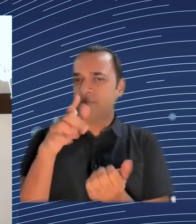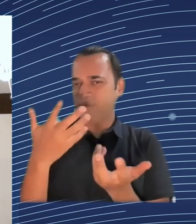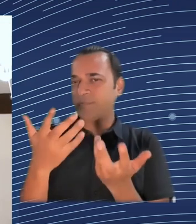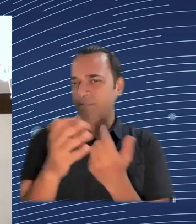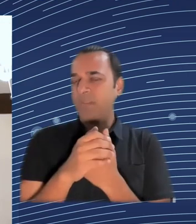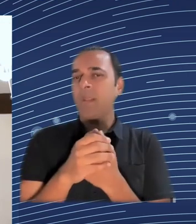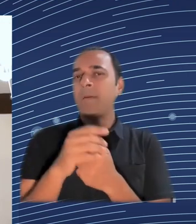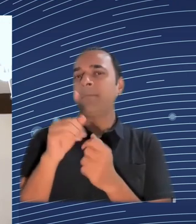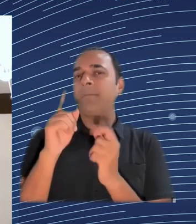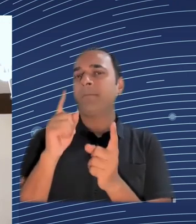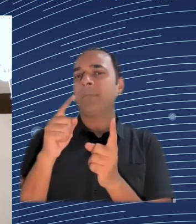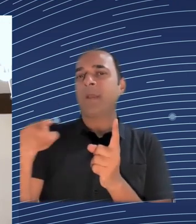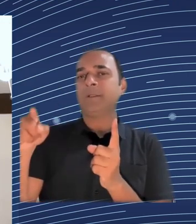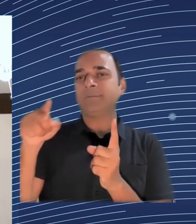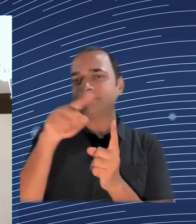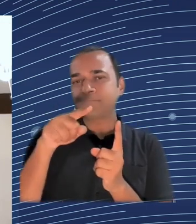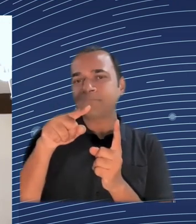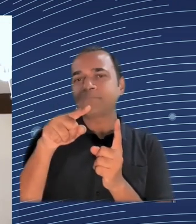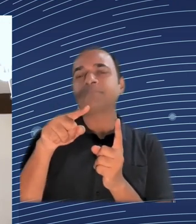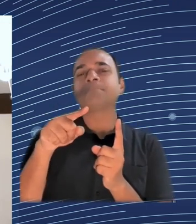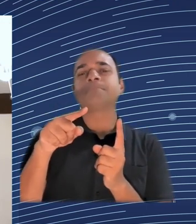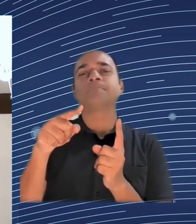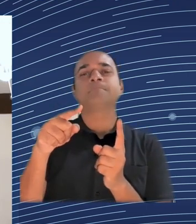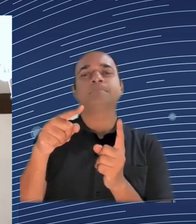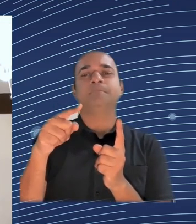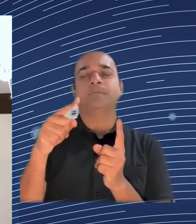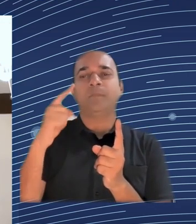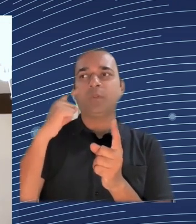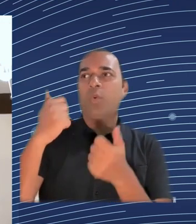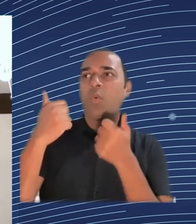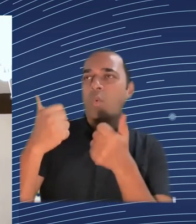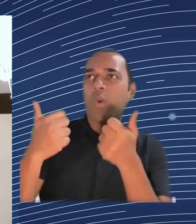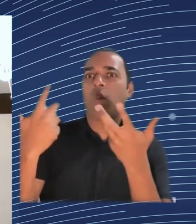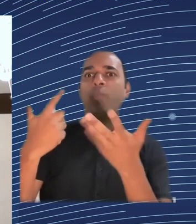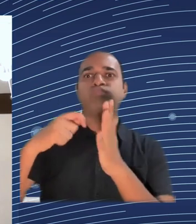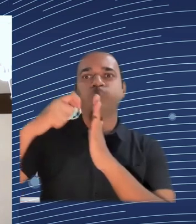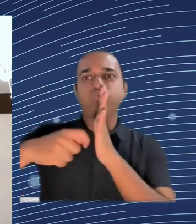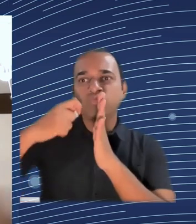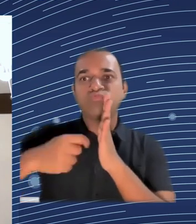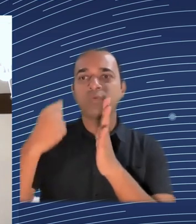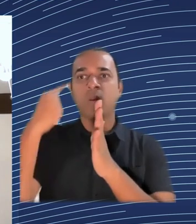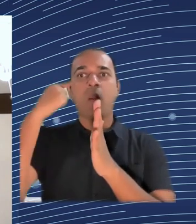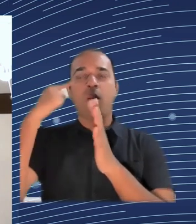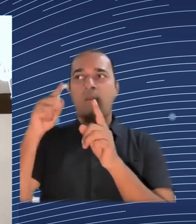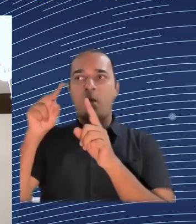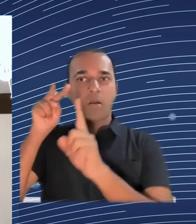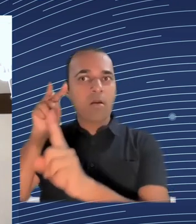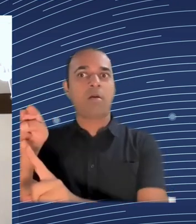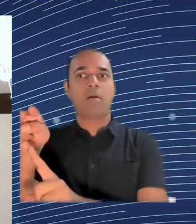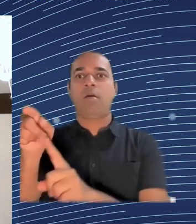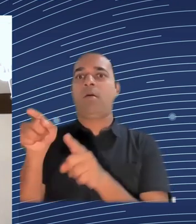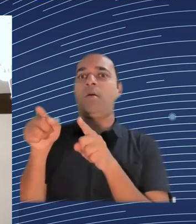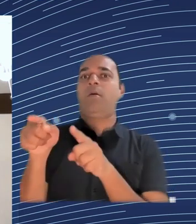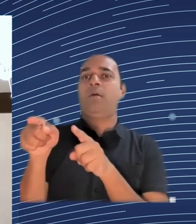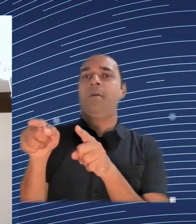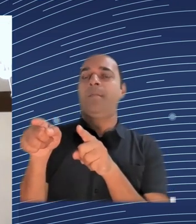at and we'll try to fund a lot of them. Also because how effective one is may depend on what else gets funded and what else because we need all these legs